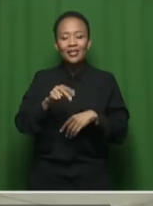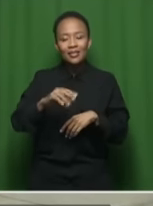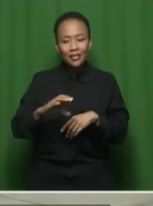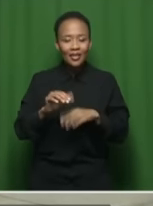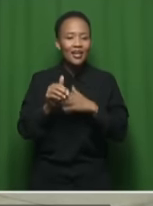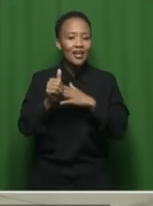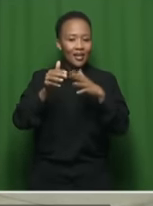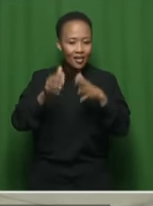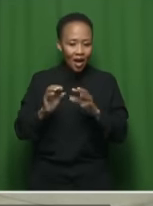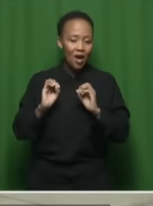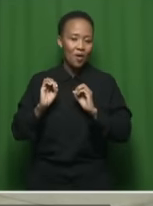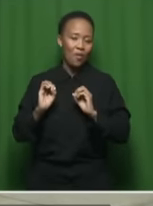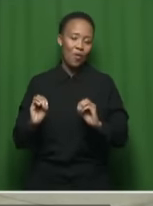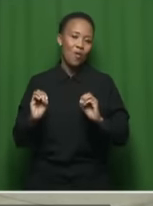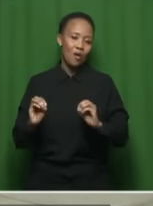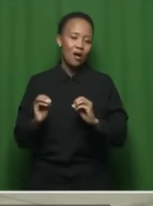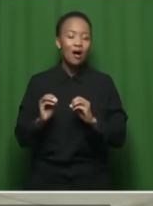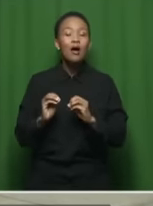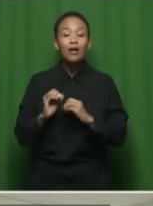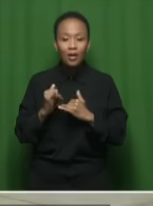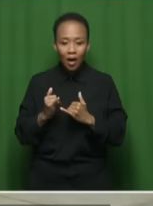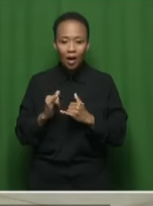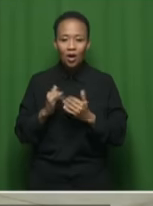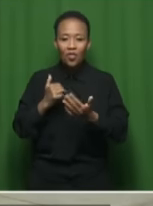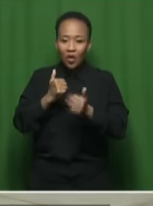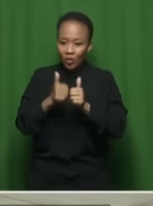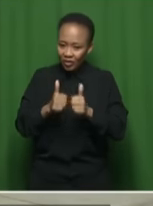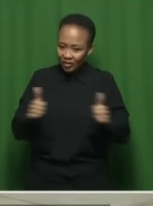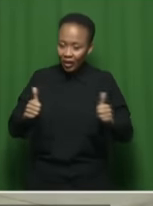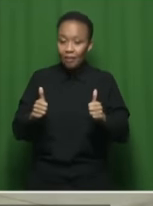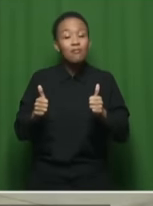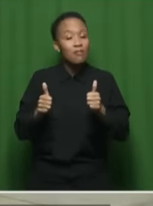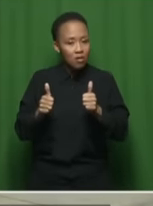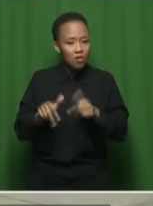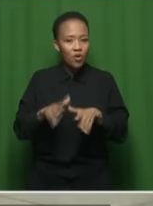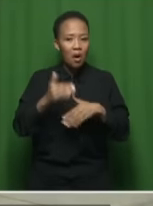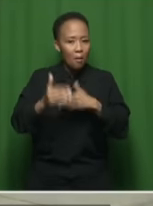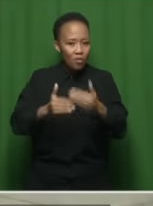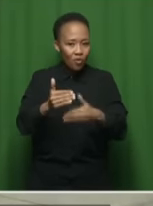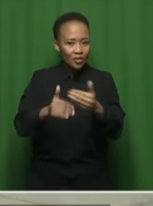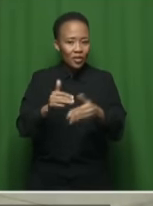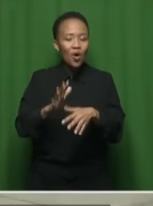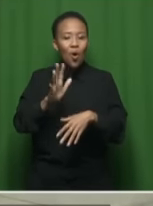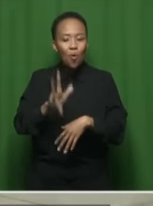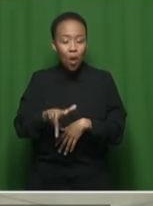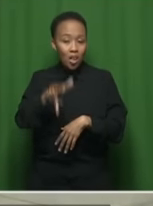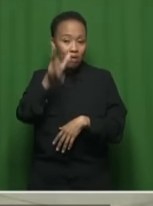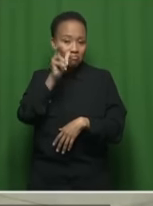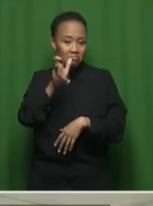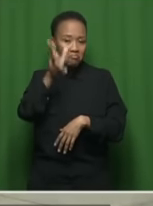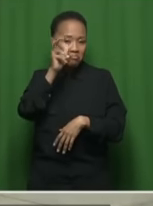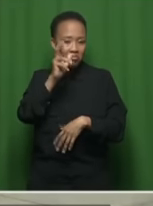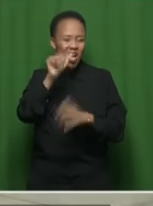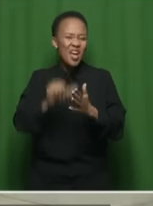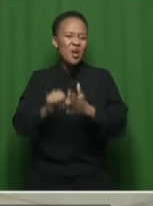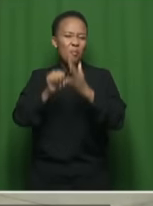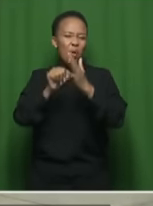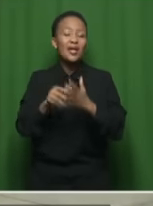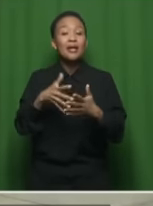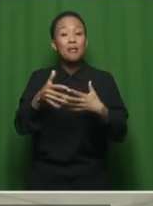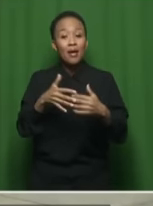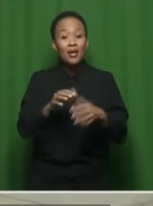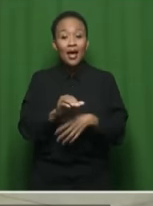DSG who joins me now shortly, to sit in those proceedings as we hear that very important matter today, because if the ANC is